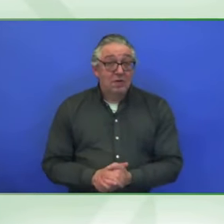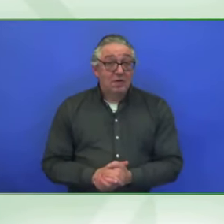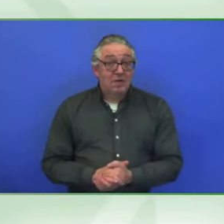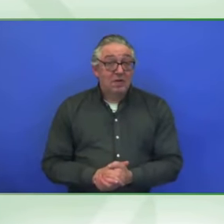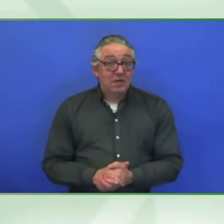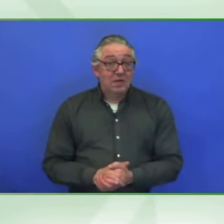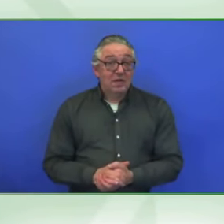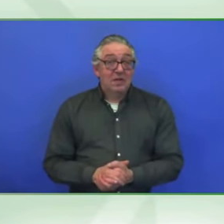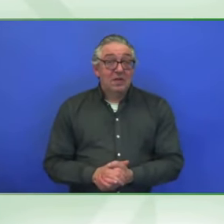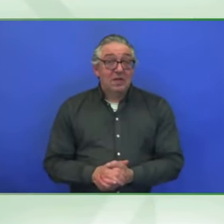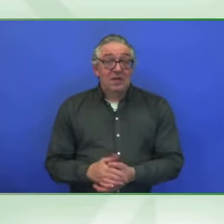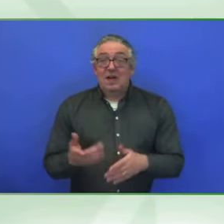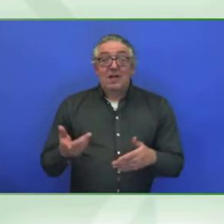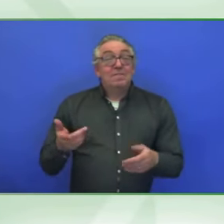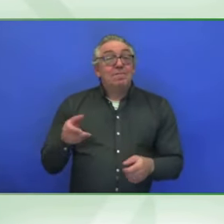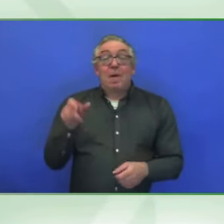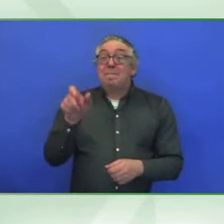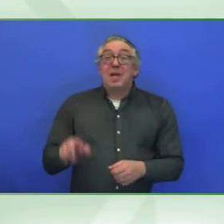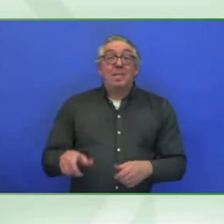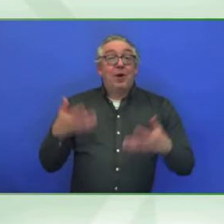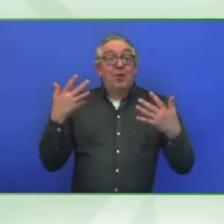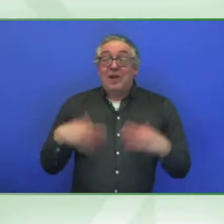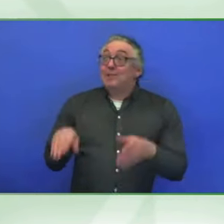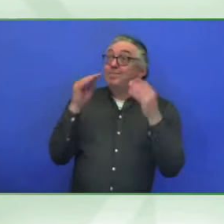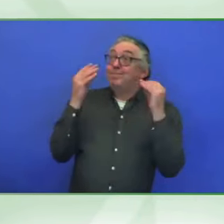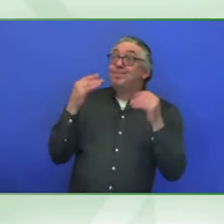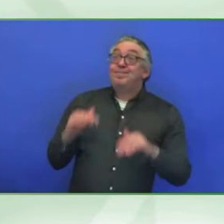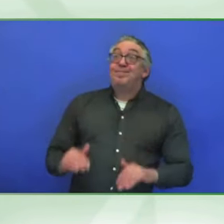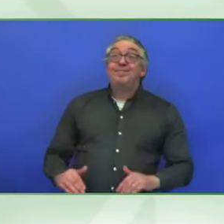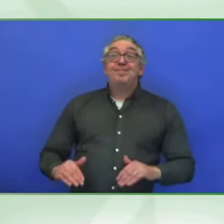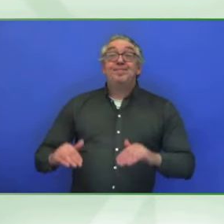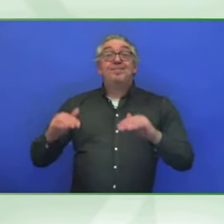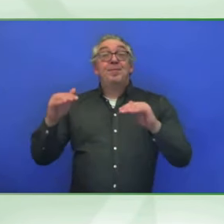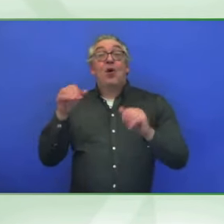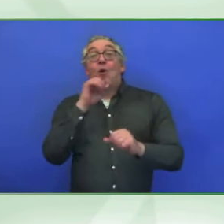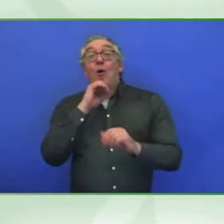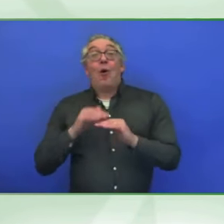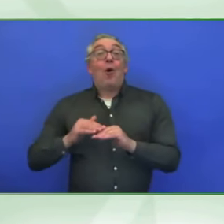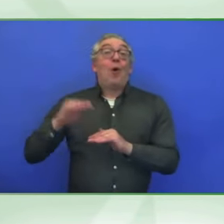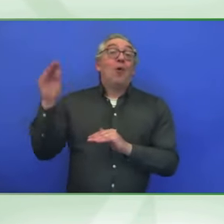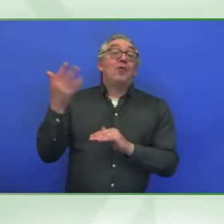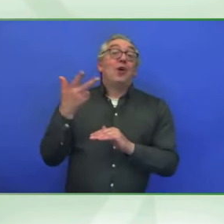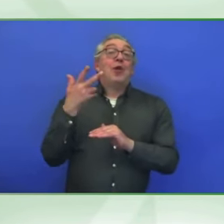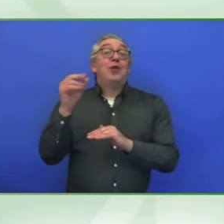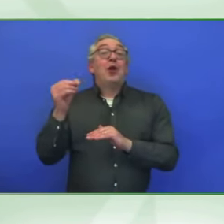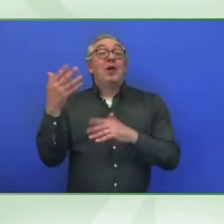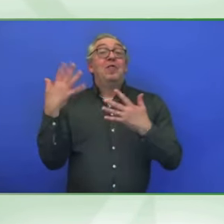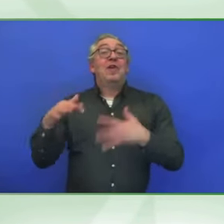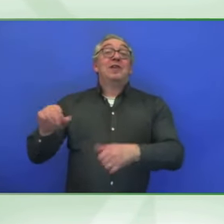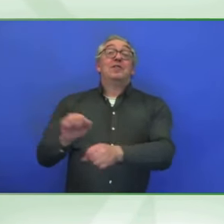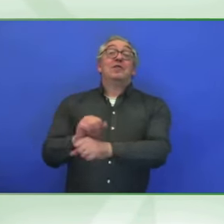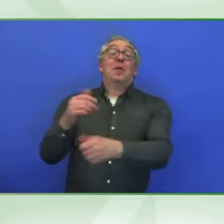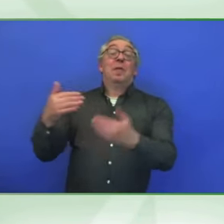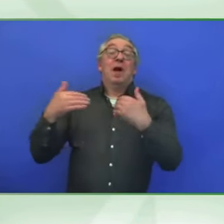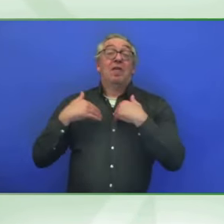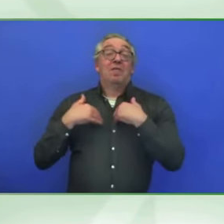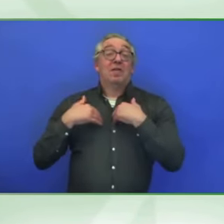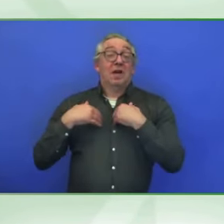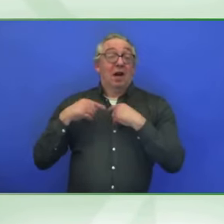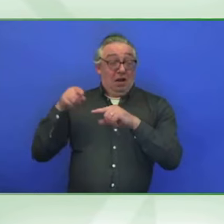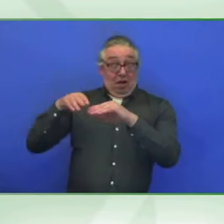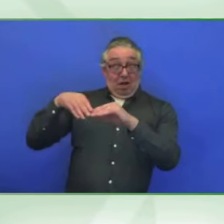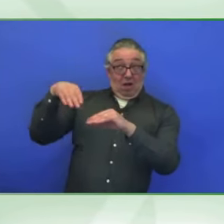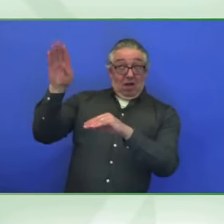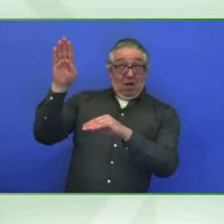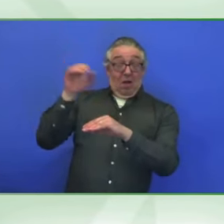40 years old, when they're in companies. We need to start having these conversations with children, with, uh, young adults. We need to mainstream these